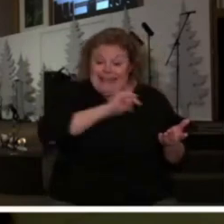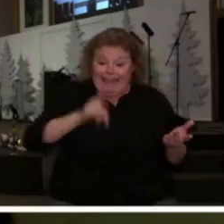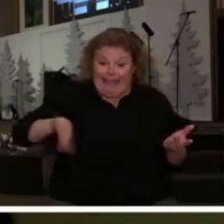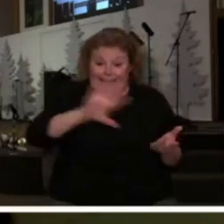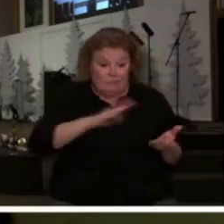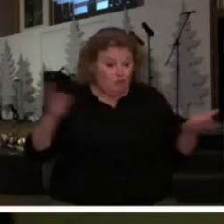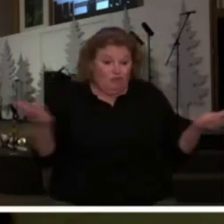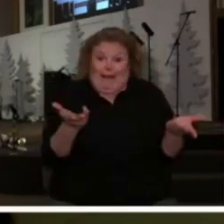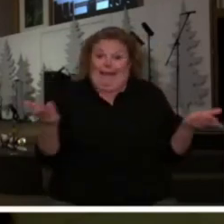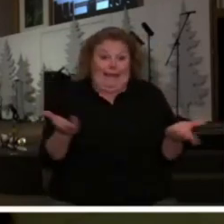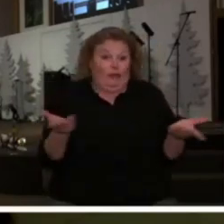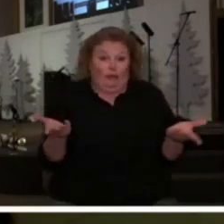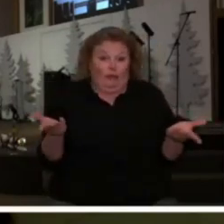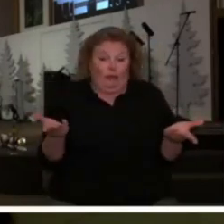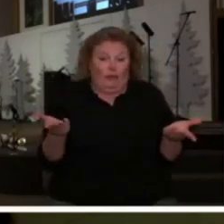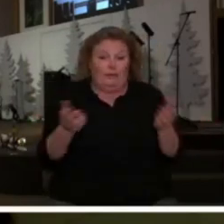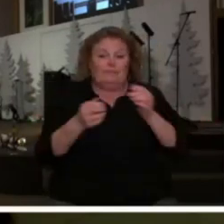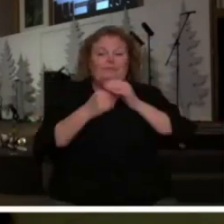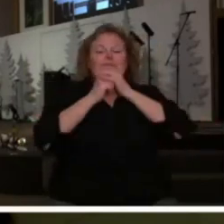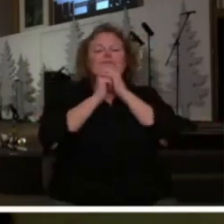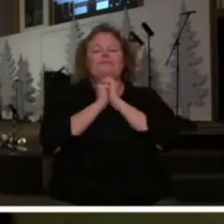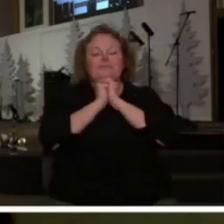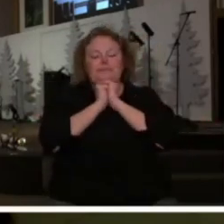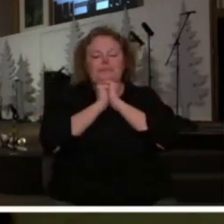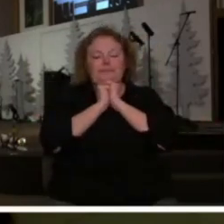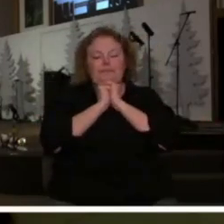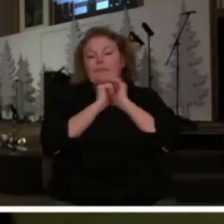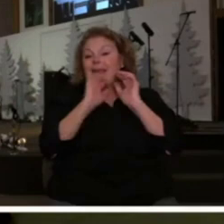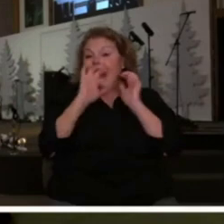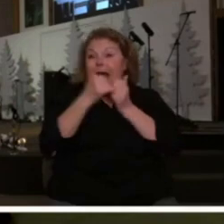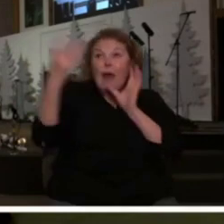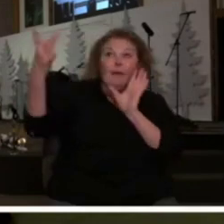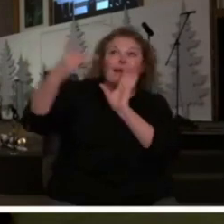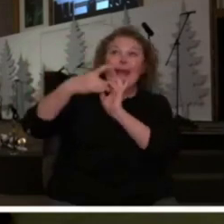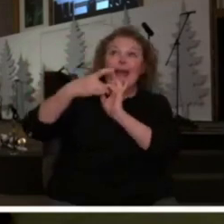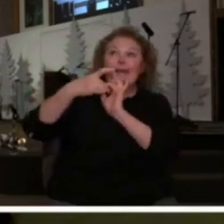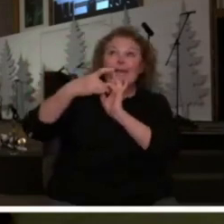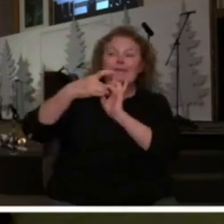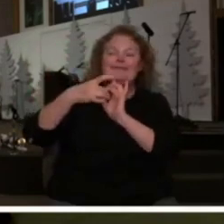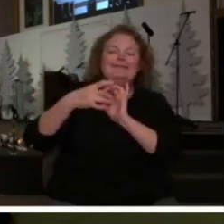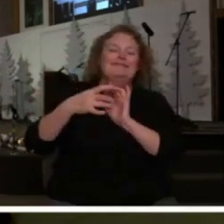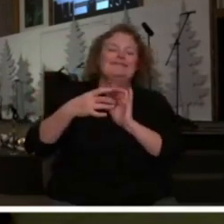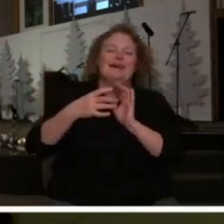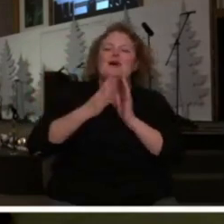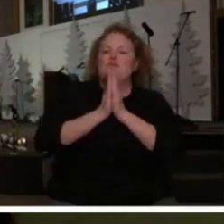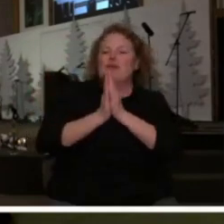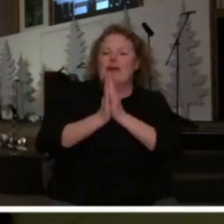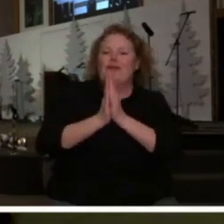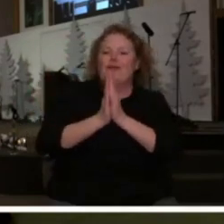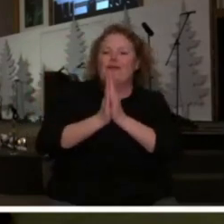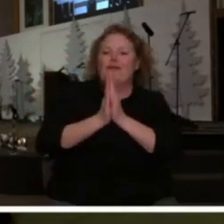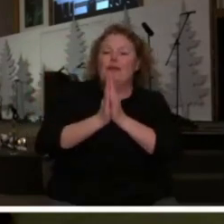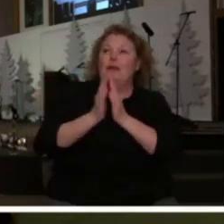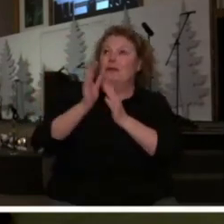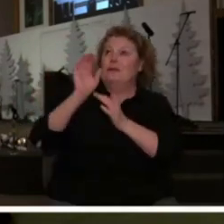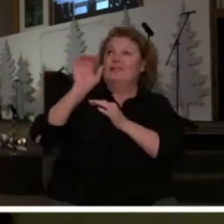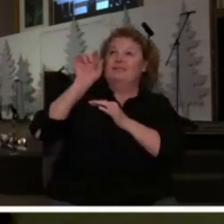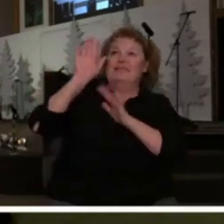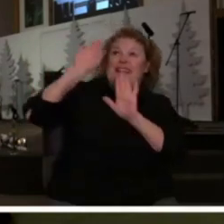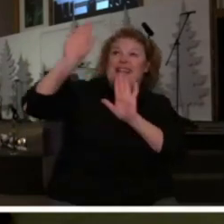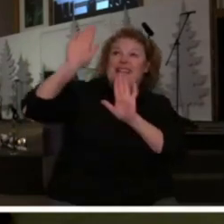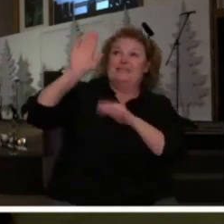Prayer becomes the transition point between the supernatural and the natural.